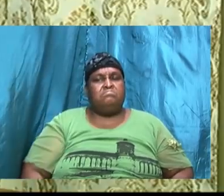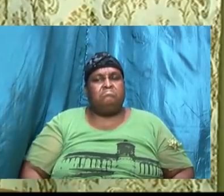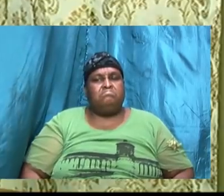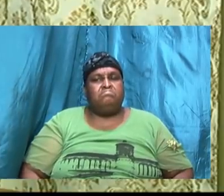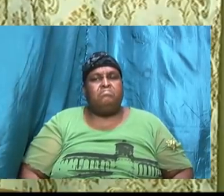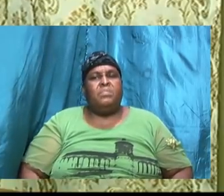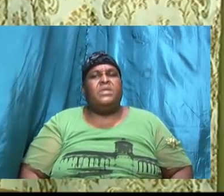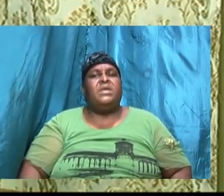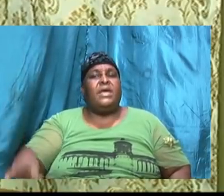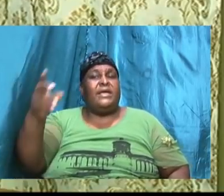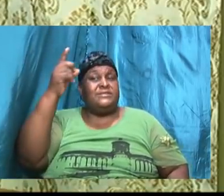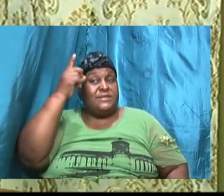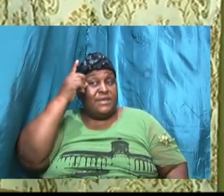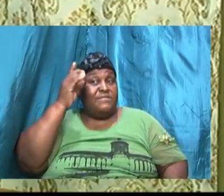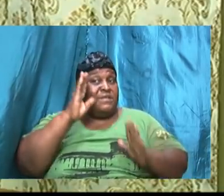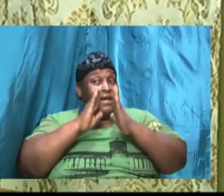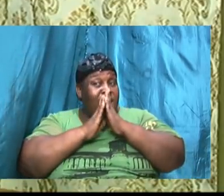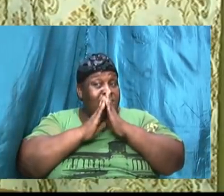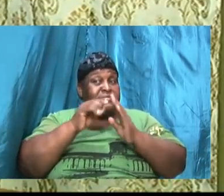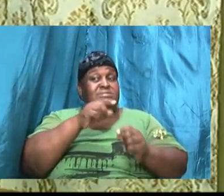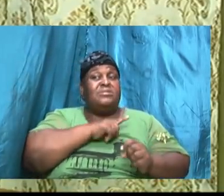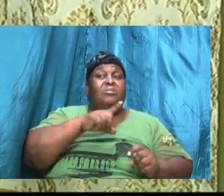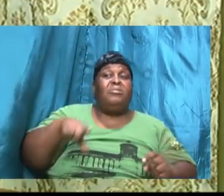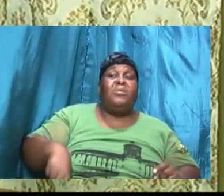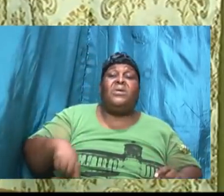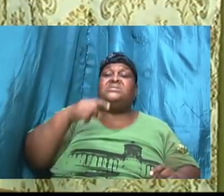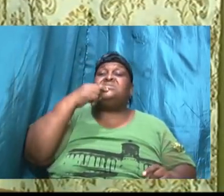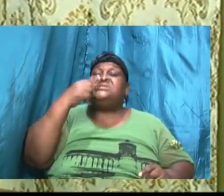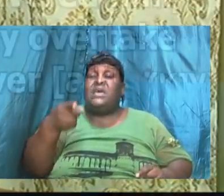and David inquired of the Lord saying